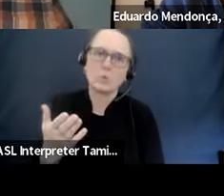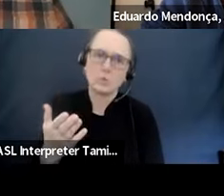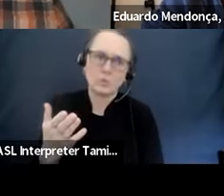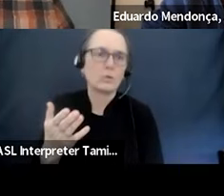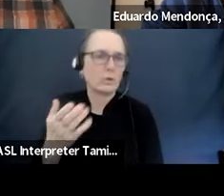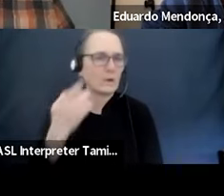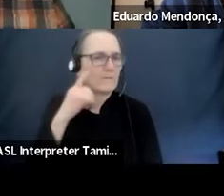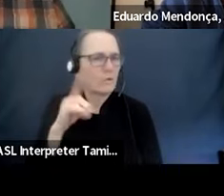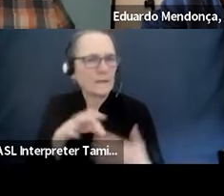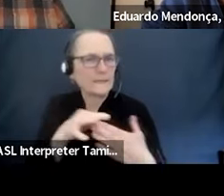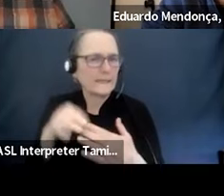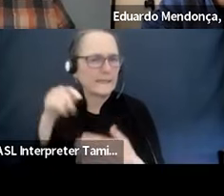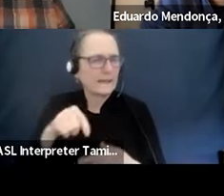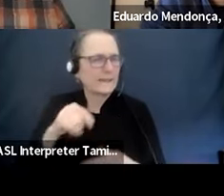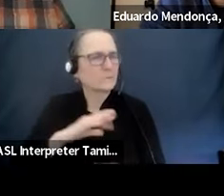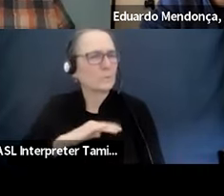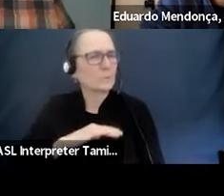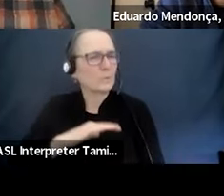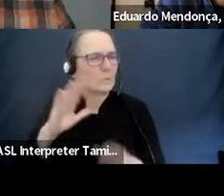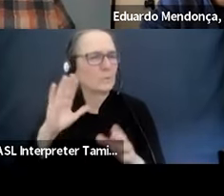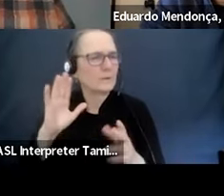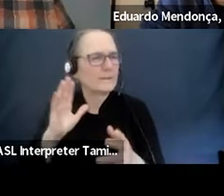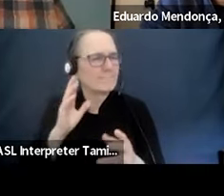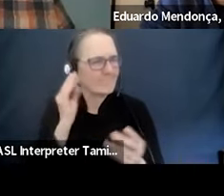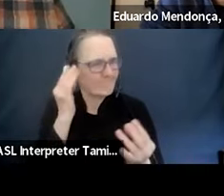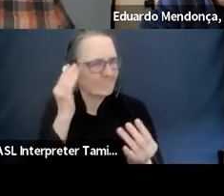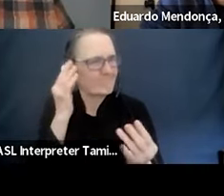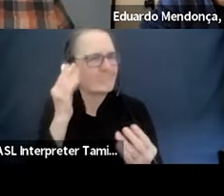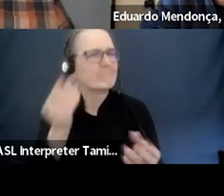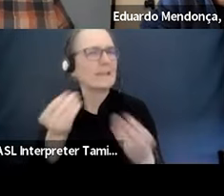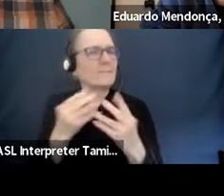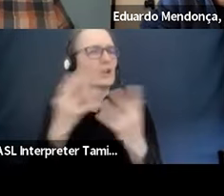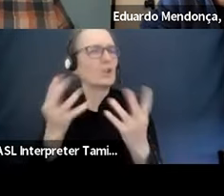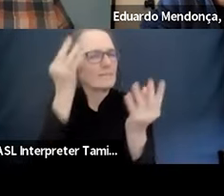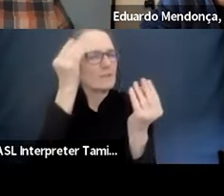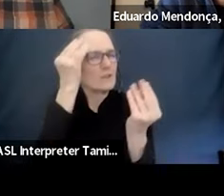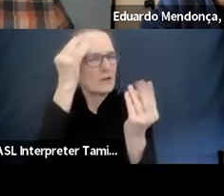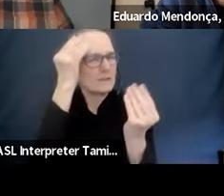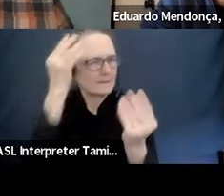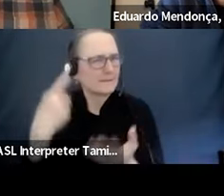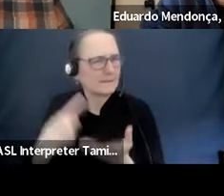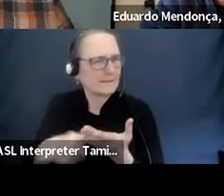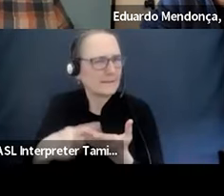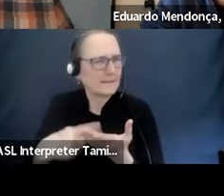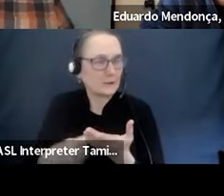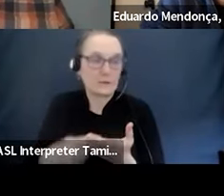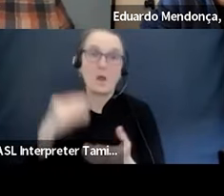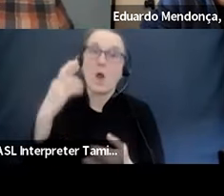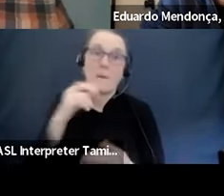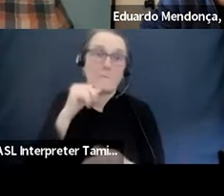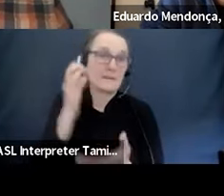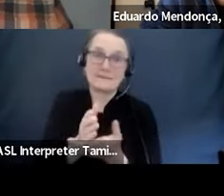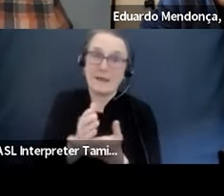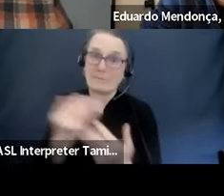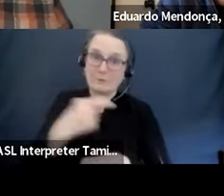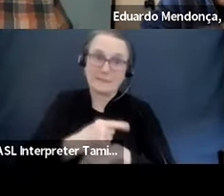provocative discussion, um, and conversation, uh, I, which I hope, um, will continue outside of this